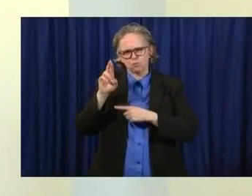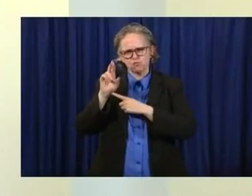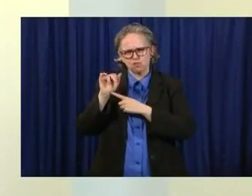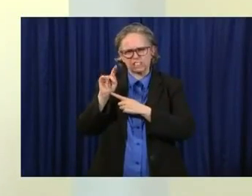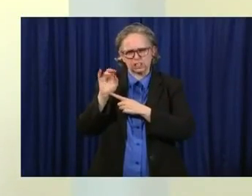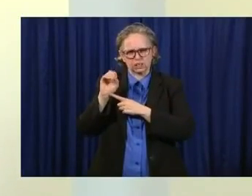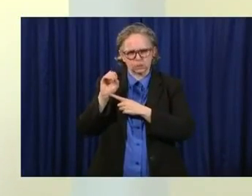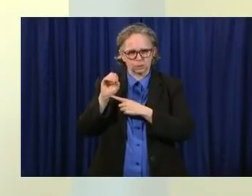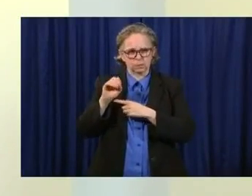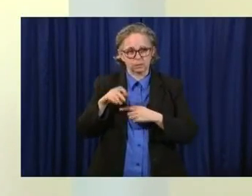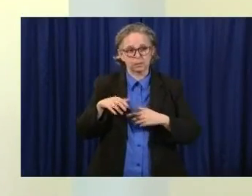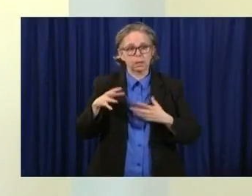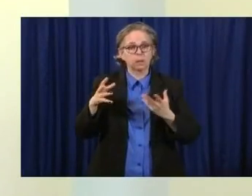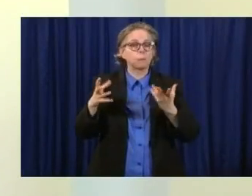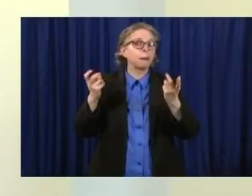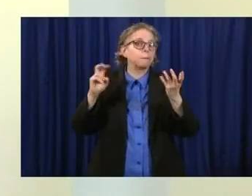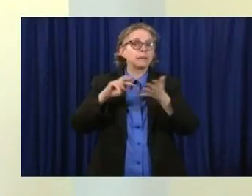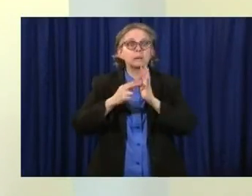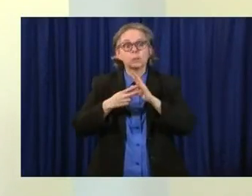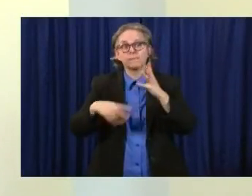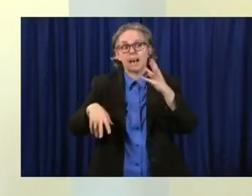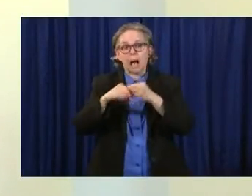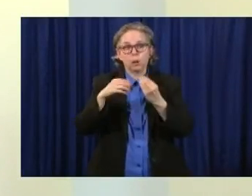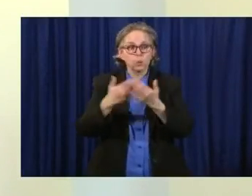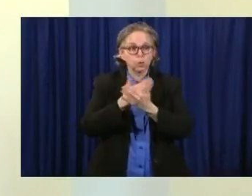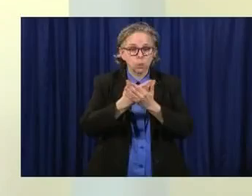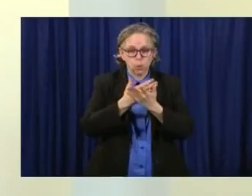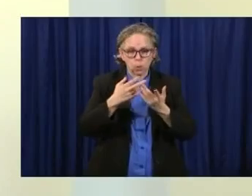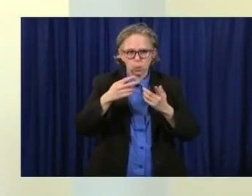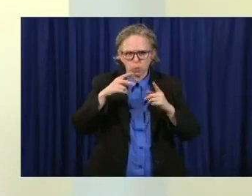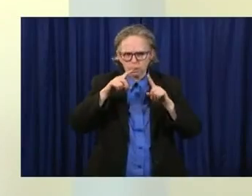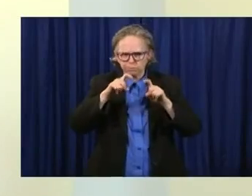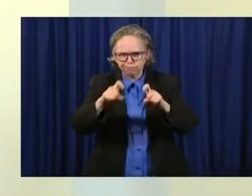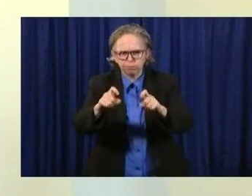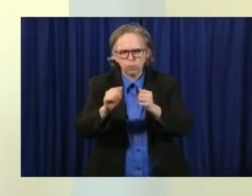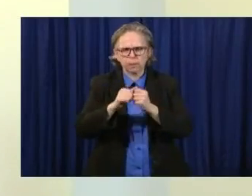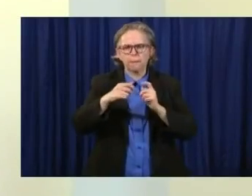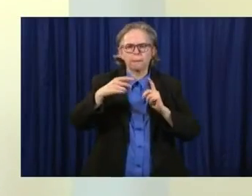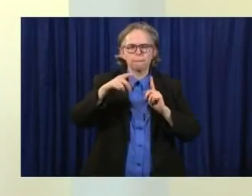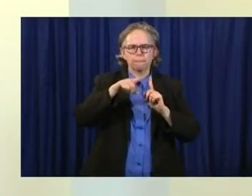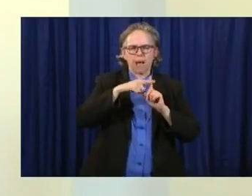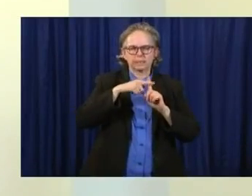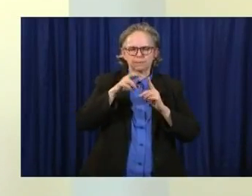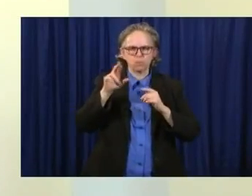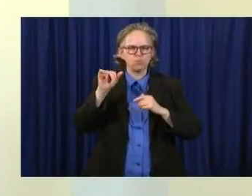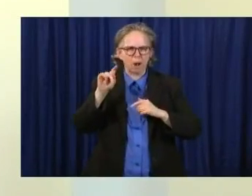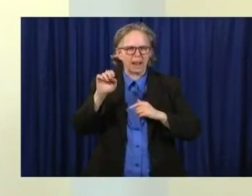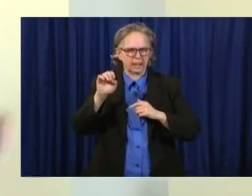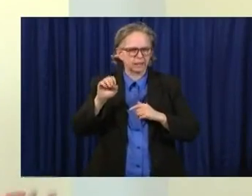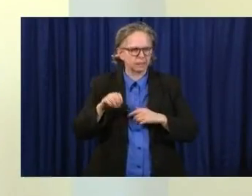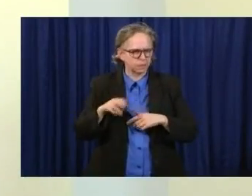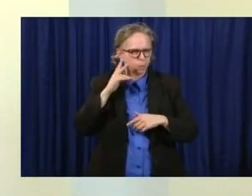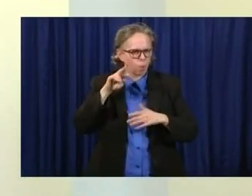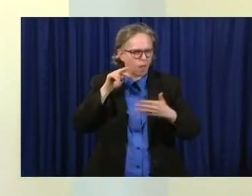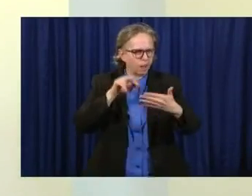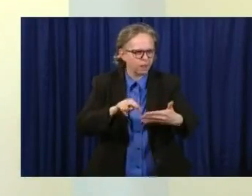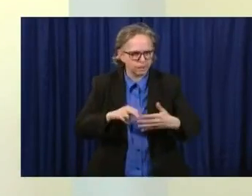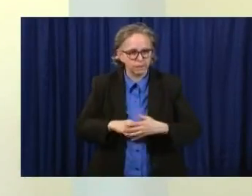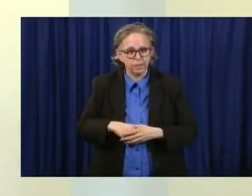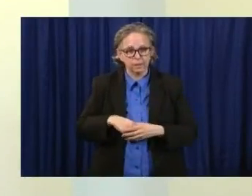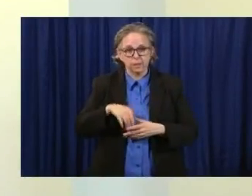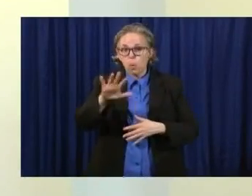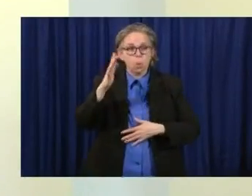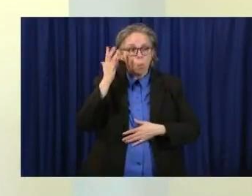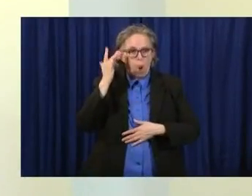positivity rate change. Another great measure that states, and I say this where the reasons we didn't, like, start three months ago with these